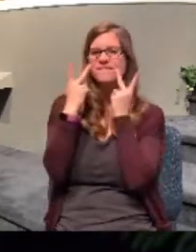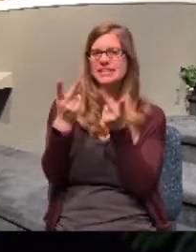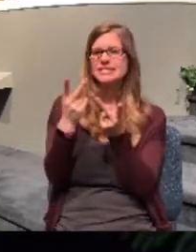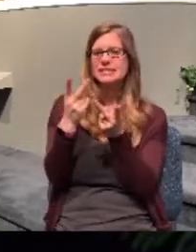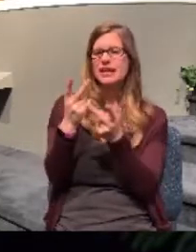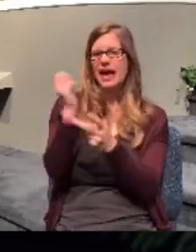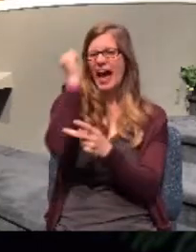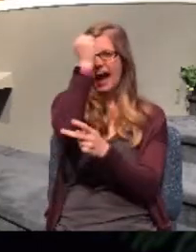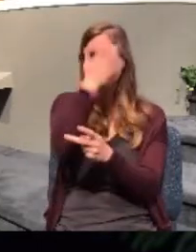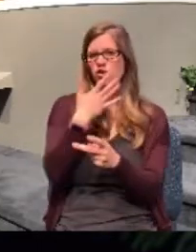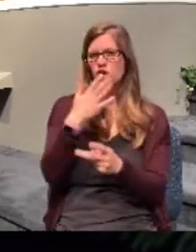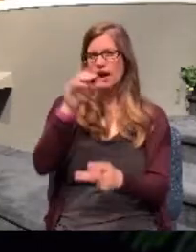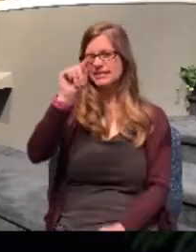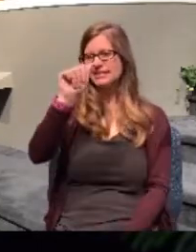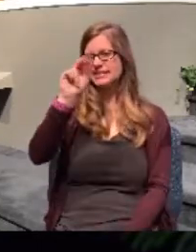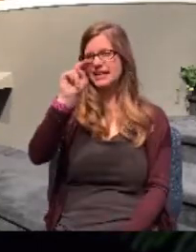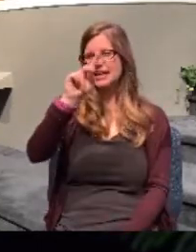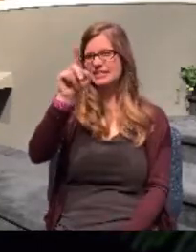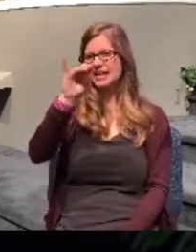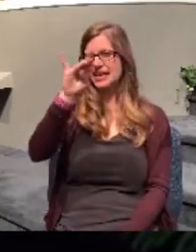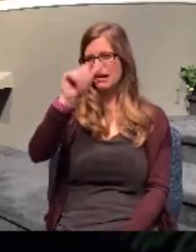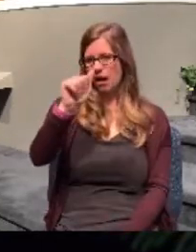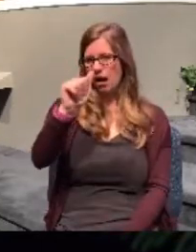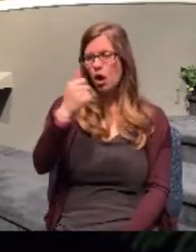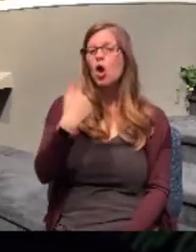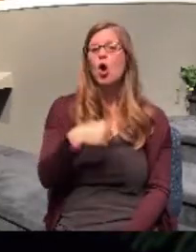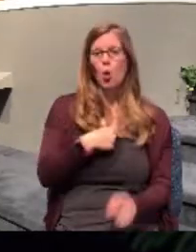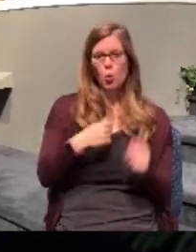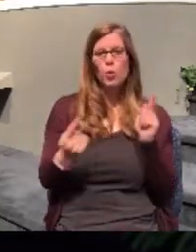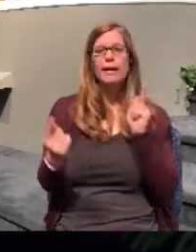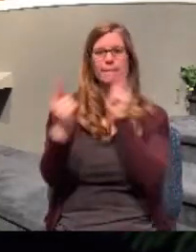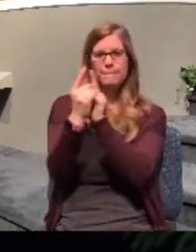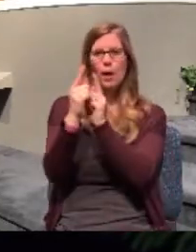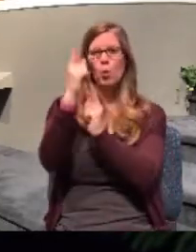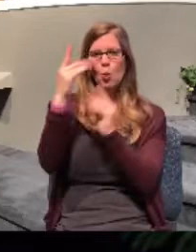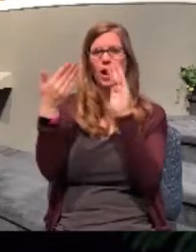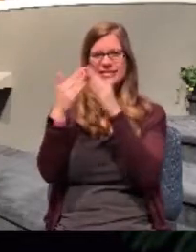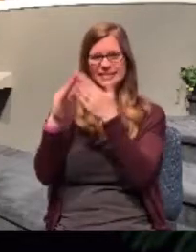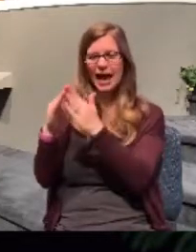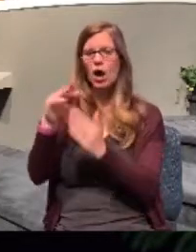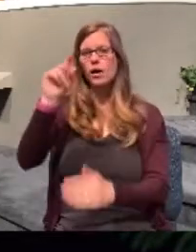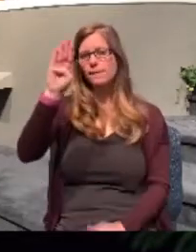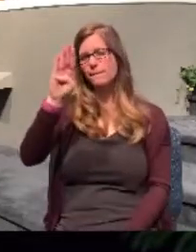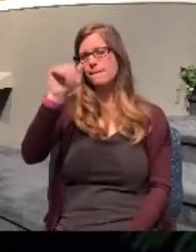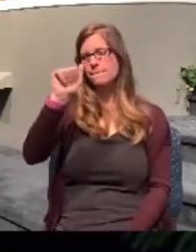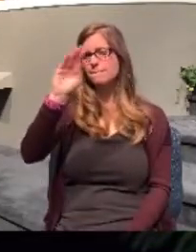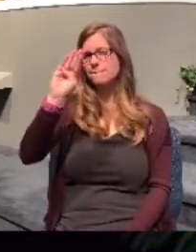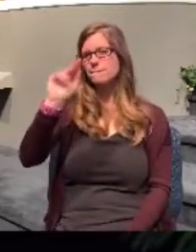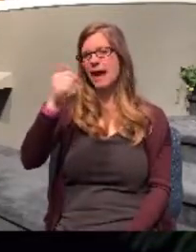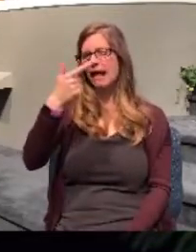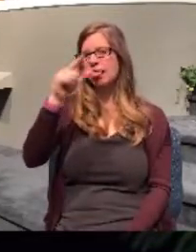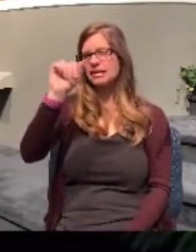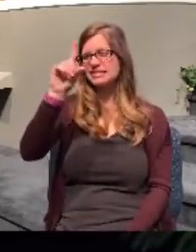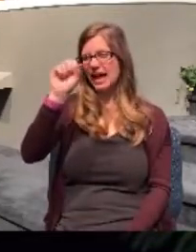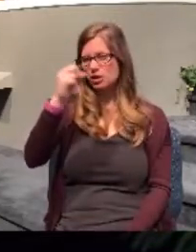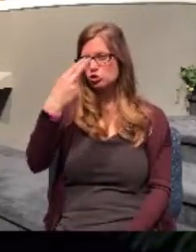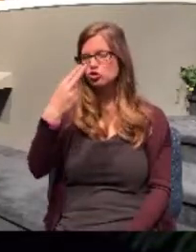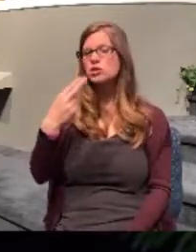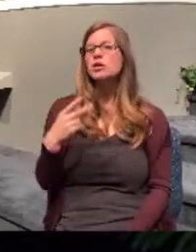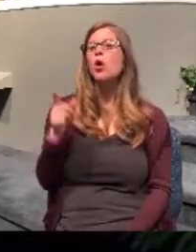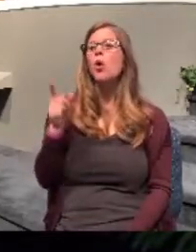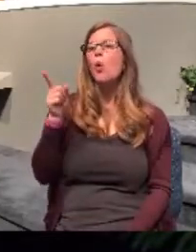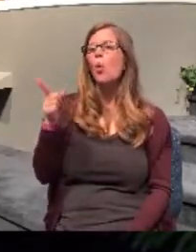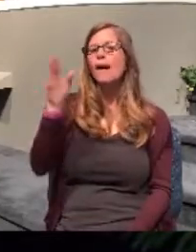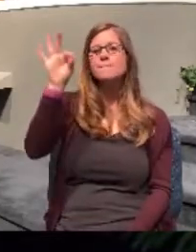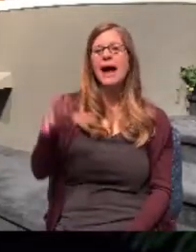out to an area called Basodesh. That was the name of the town. There is a national pastor there named Pastor